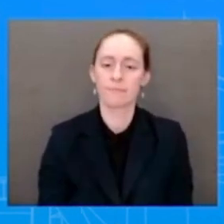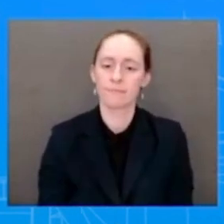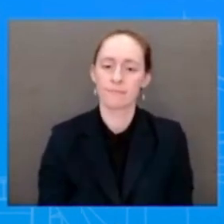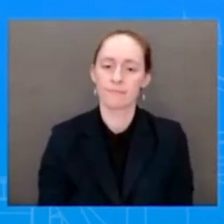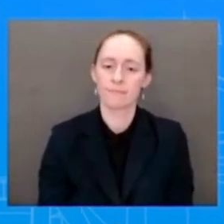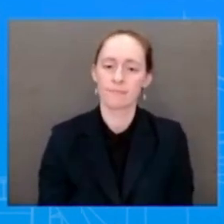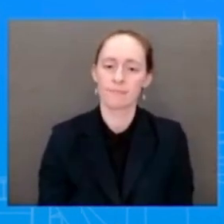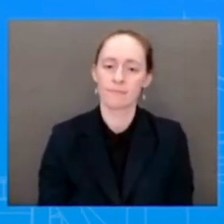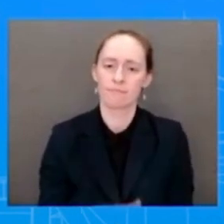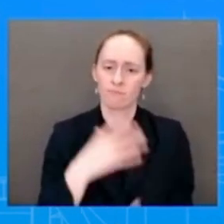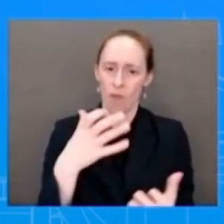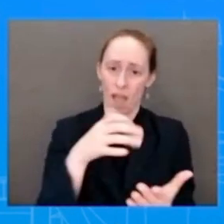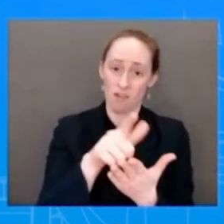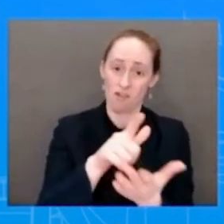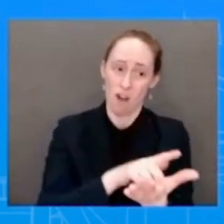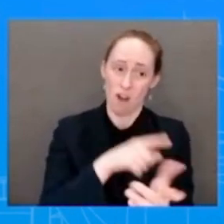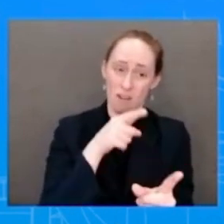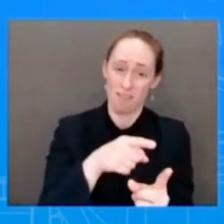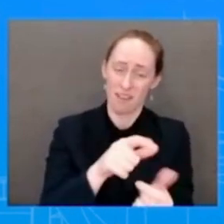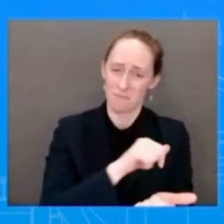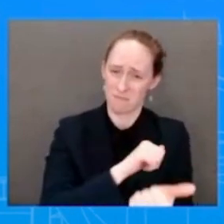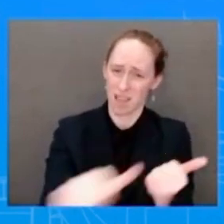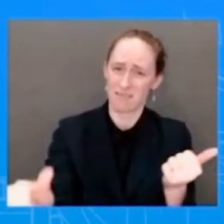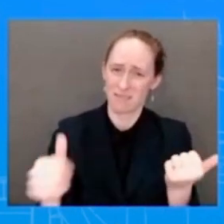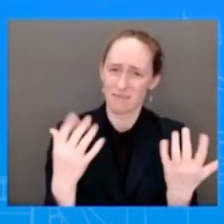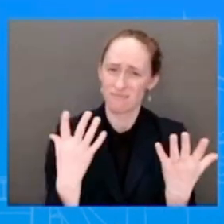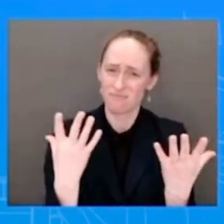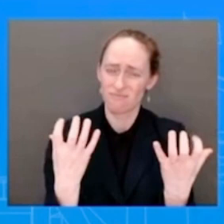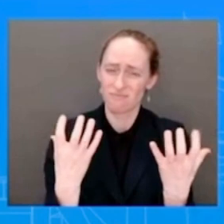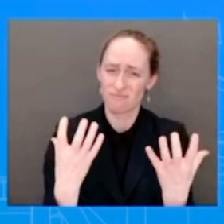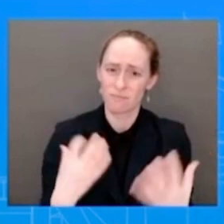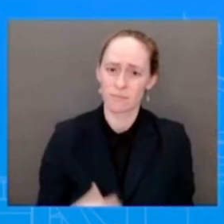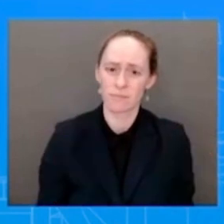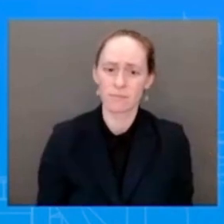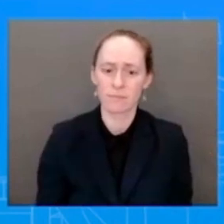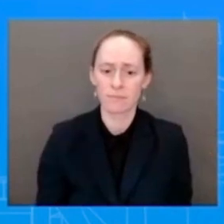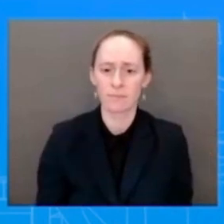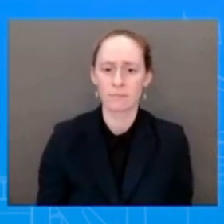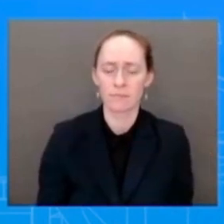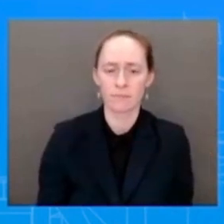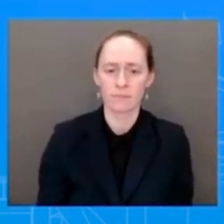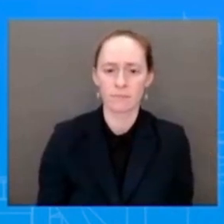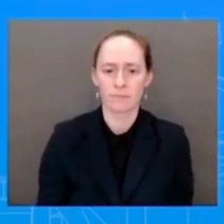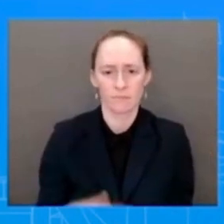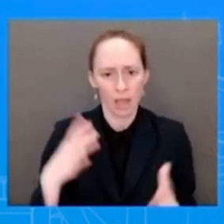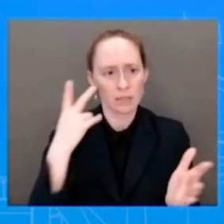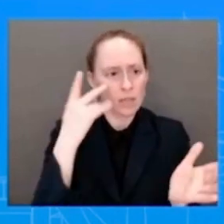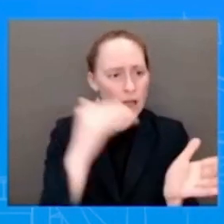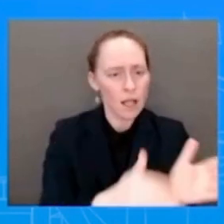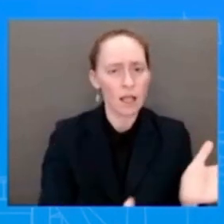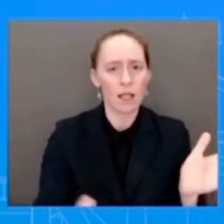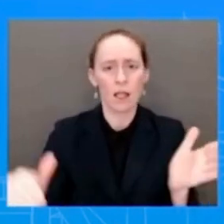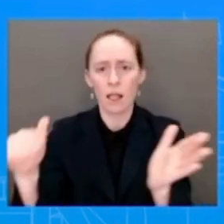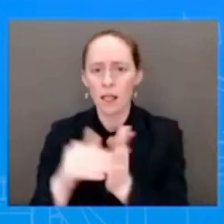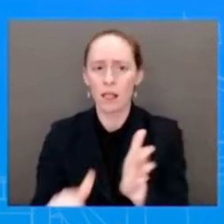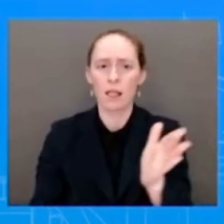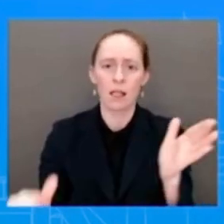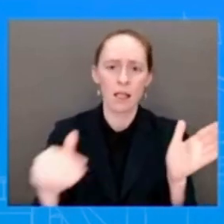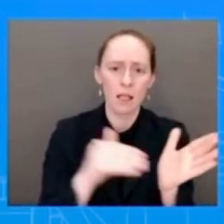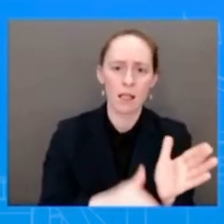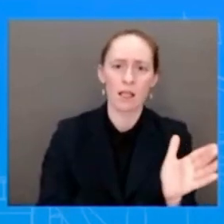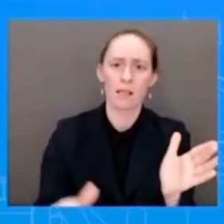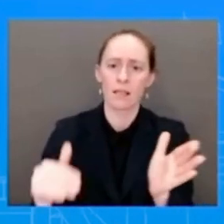don't have to continue to see communities, especially, as we know, disproportionately, sadly, brown and black communities across the country